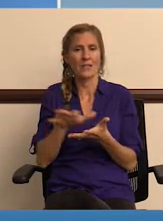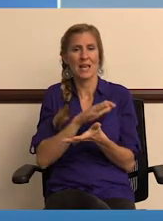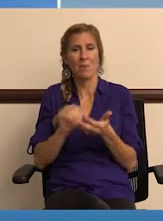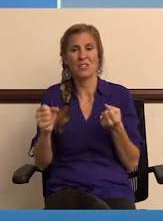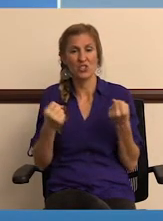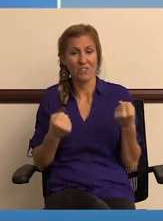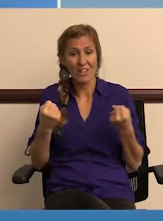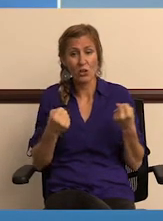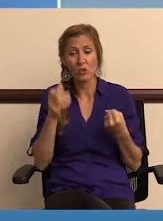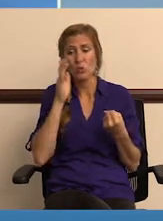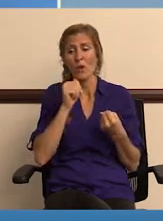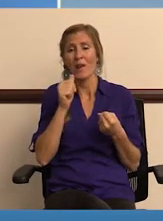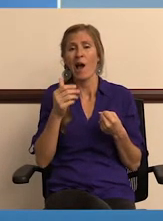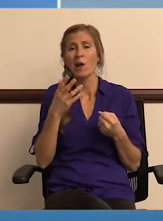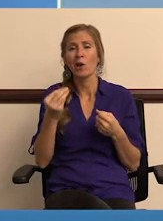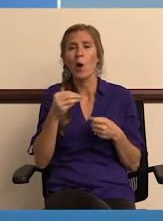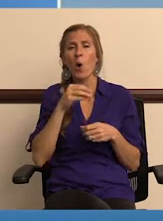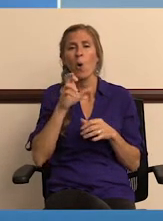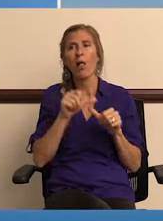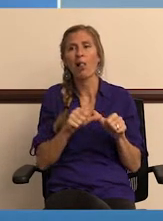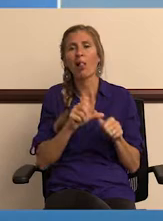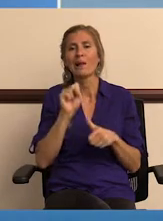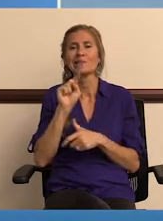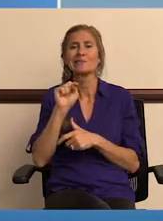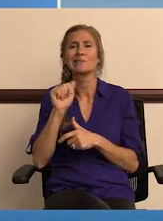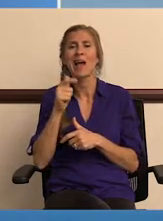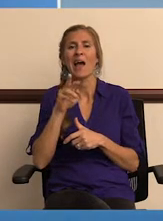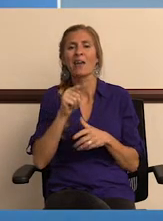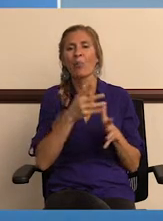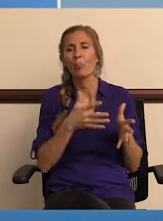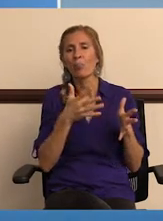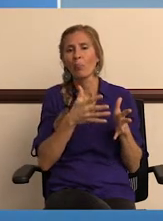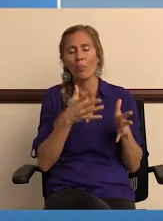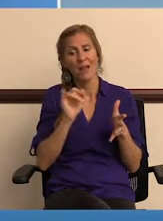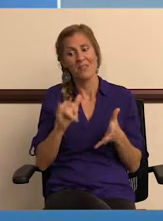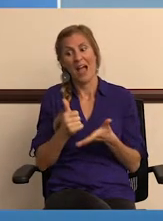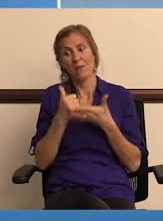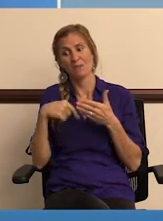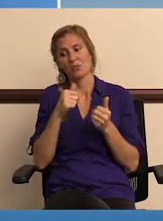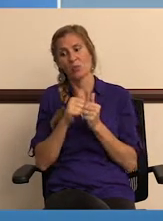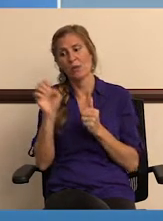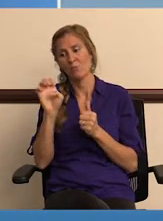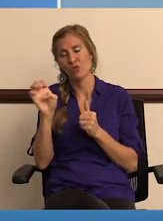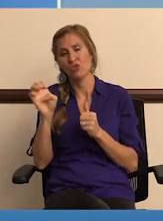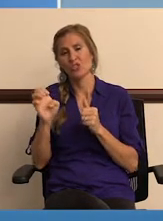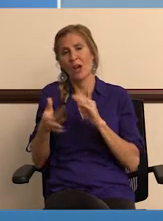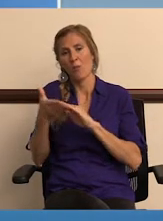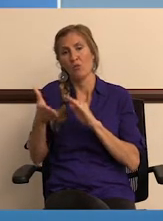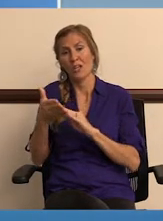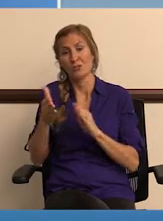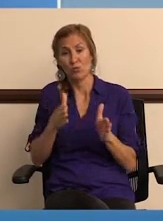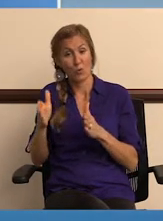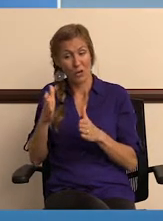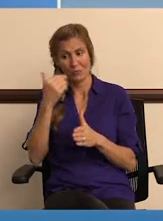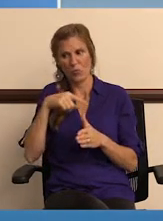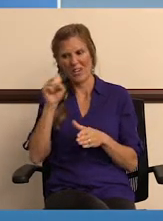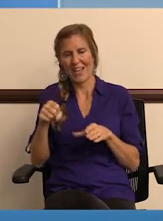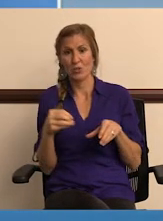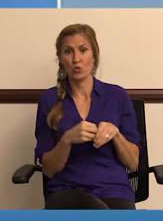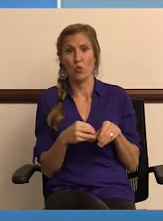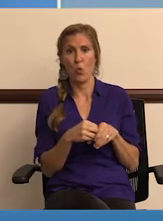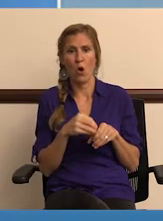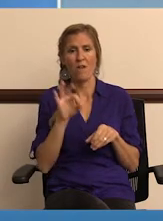It's not going to damage the vehicles. It doesn't go stagnant. And then it also helps us with emergency operations preparation,